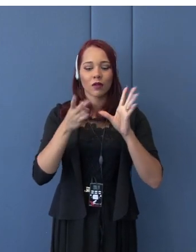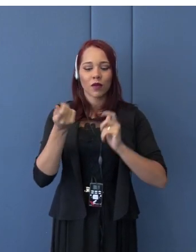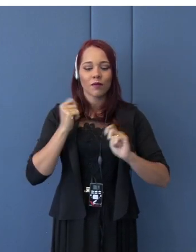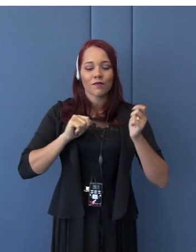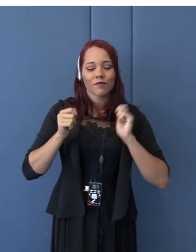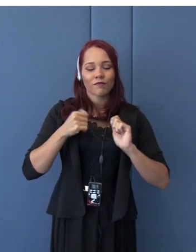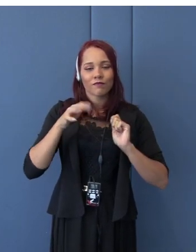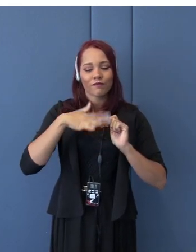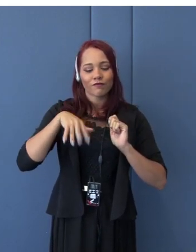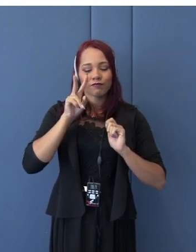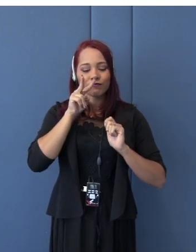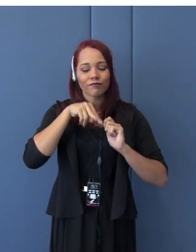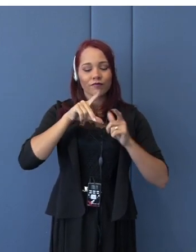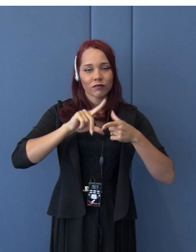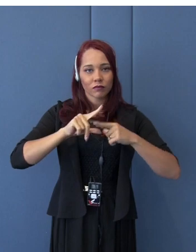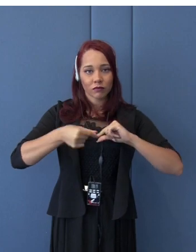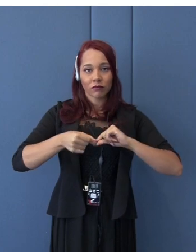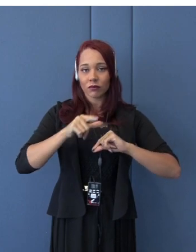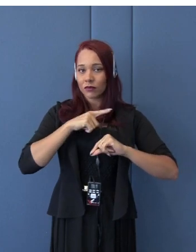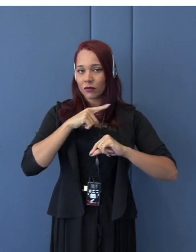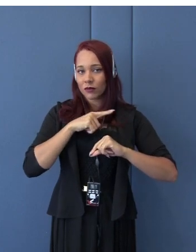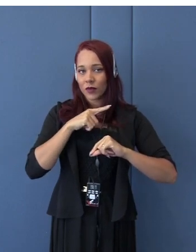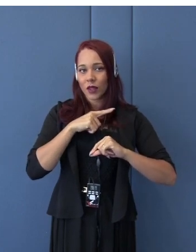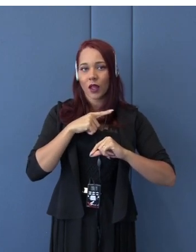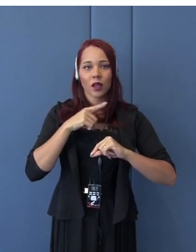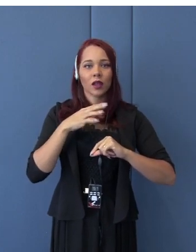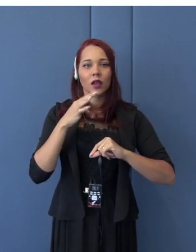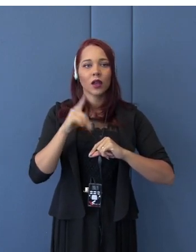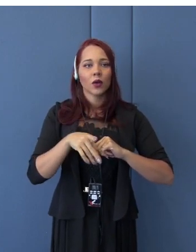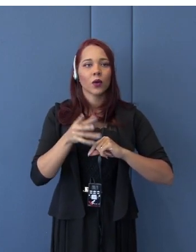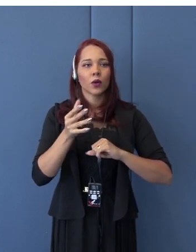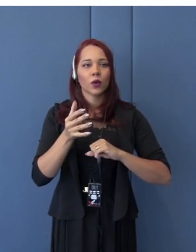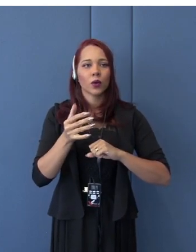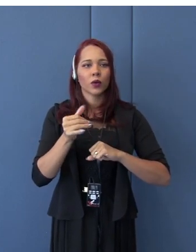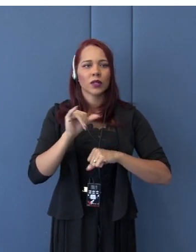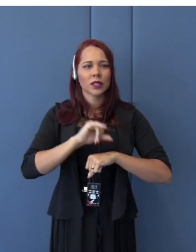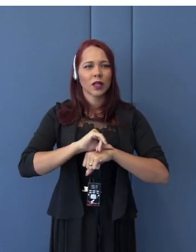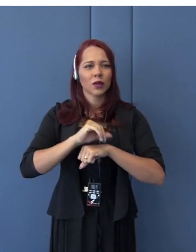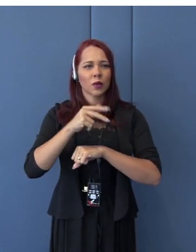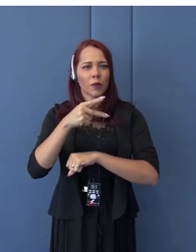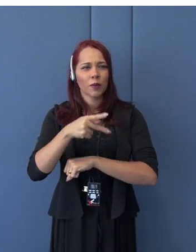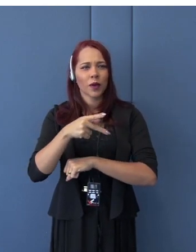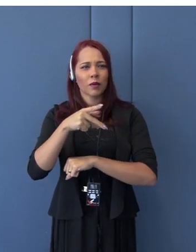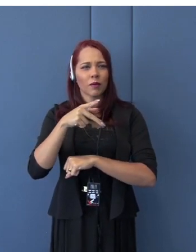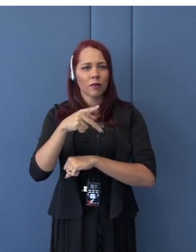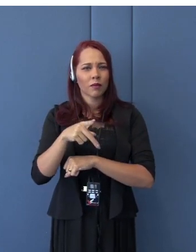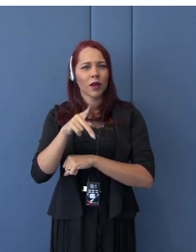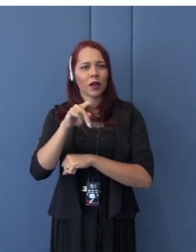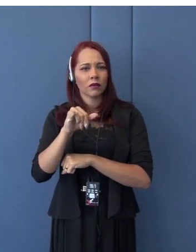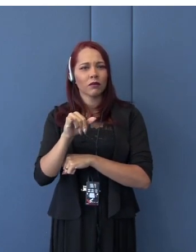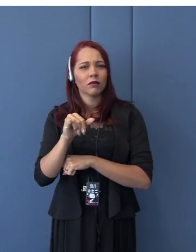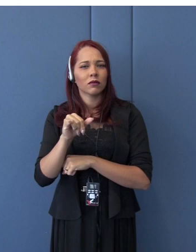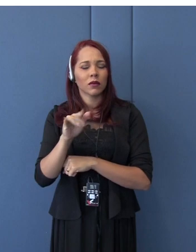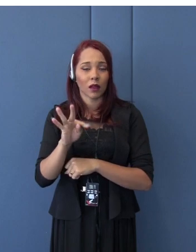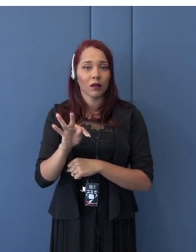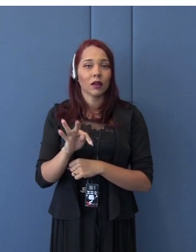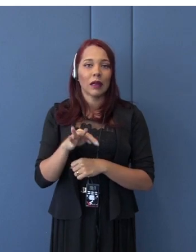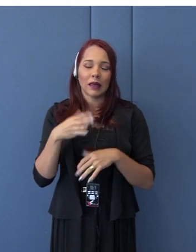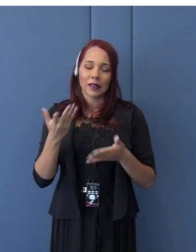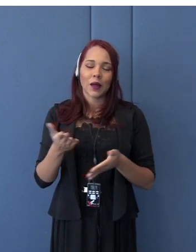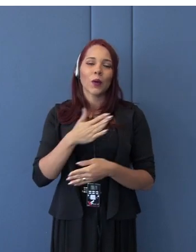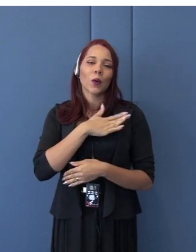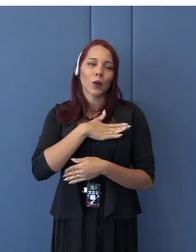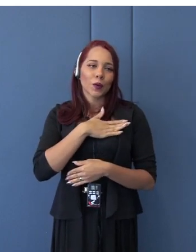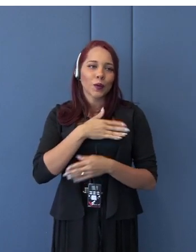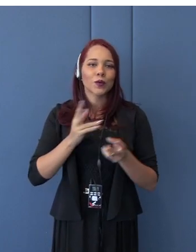East Asia. We have TPP and US-Japan. We have Japan-EU. So, you know, like to move on like